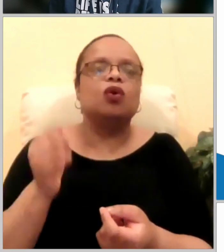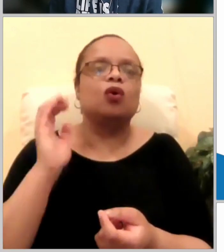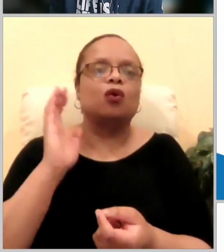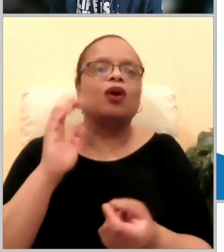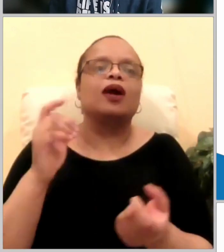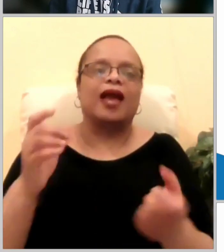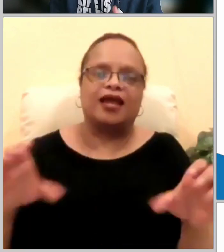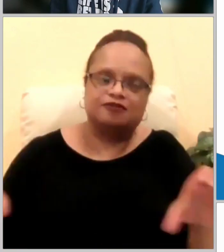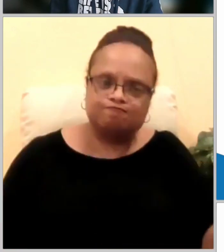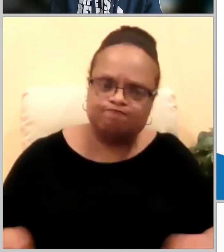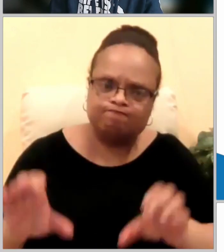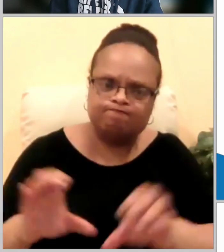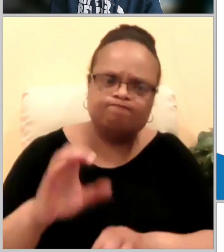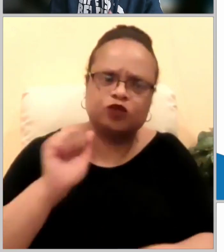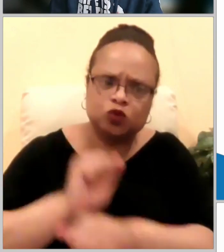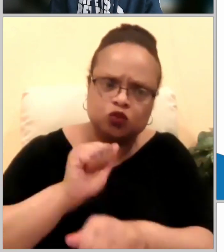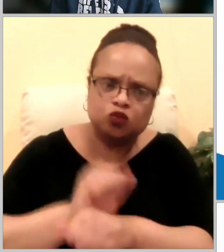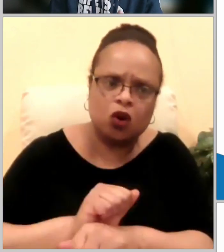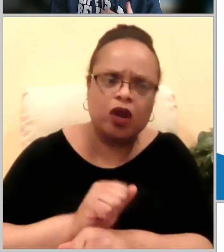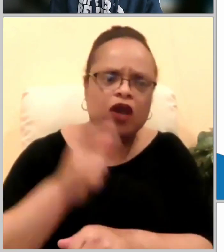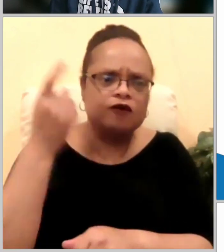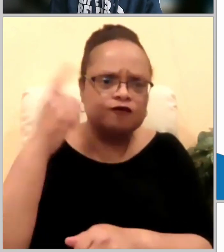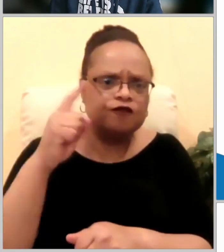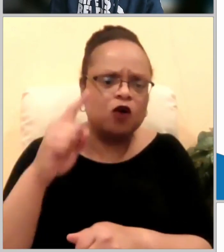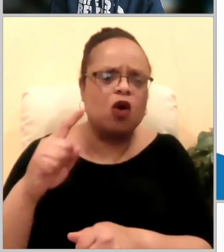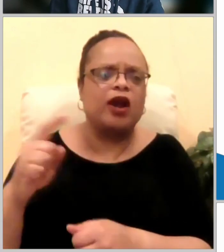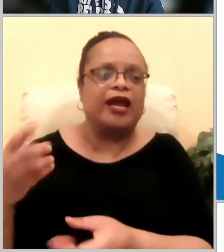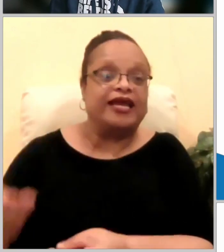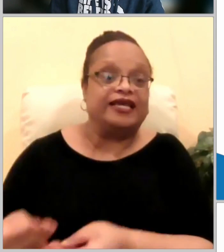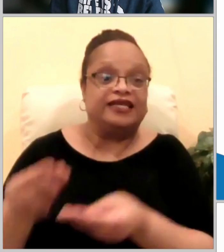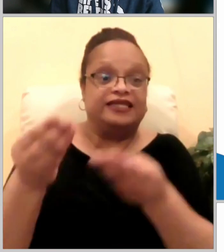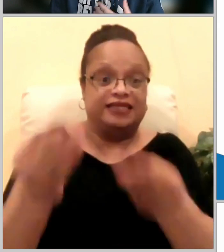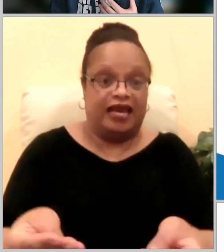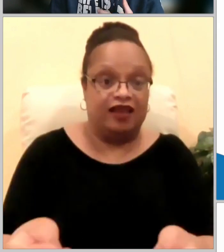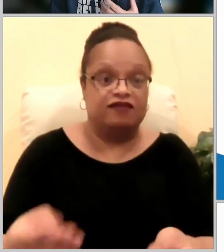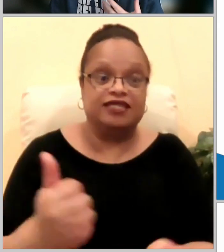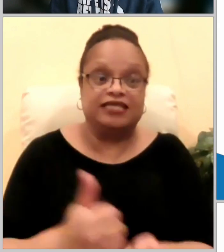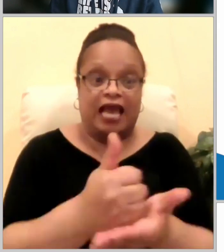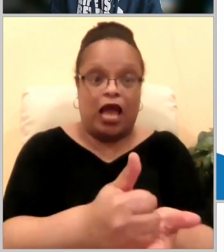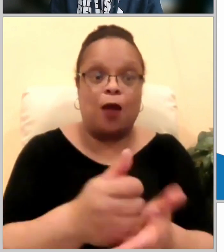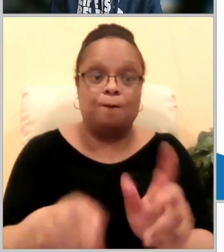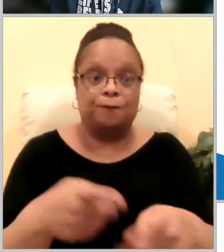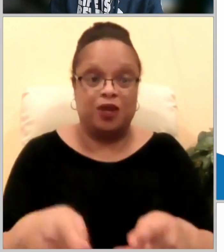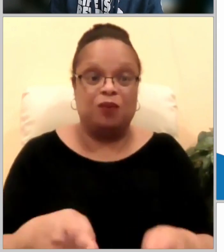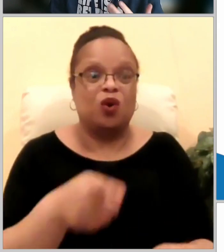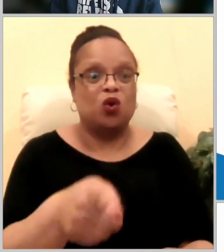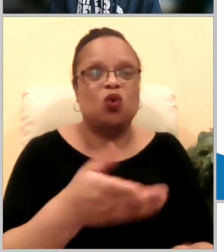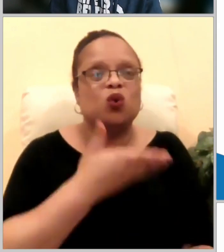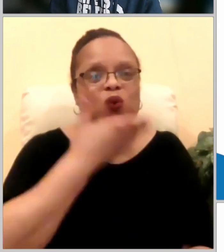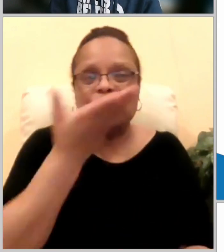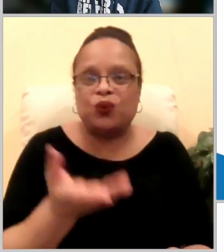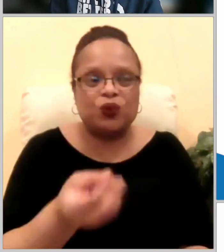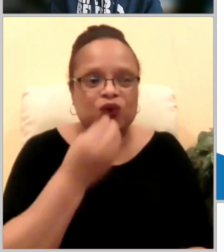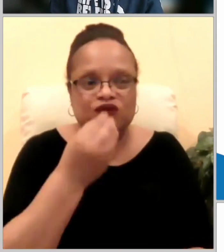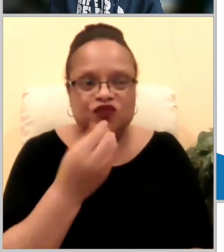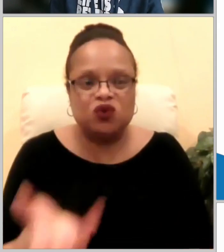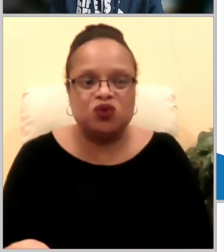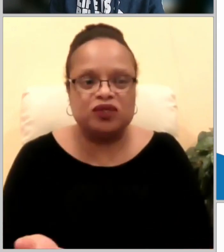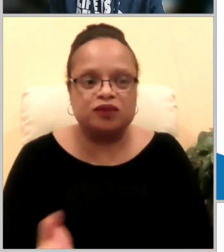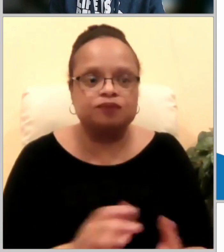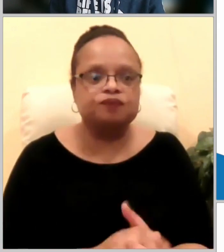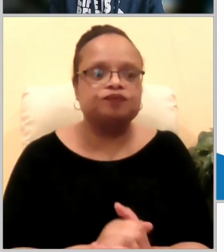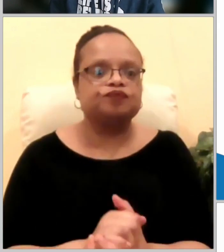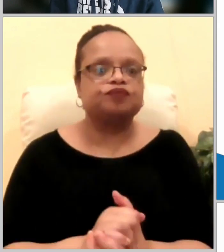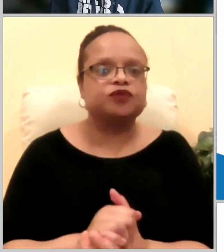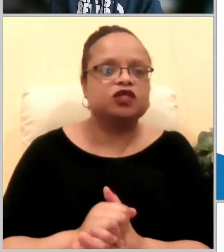action they got together and they decided to give out of the generosity of their hearts as it says in verses 29 through